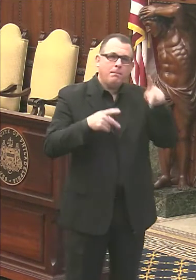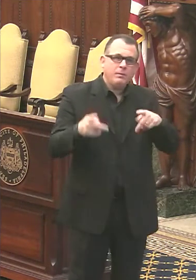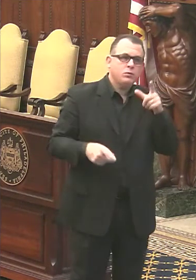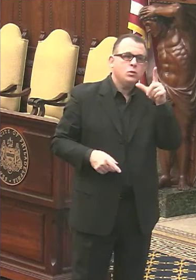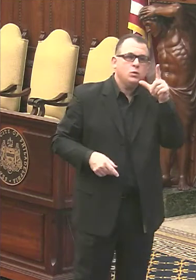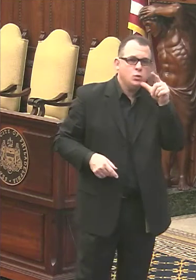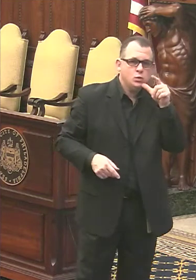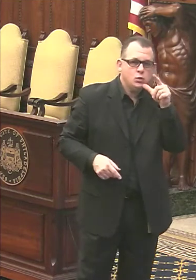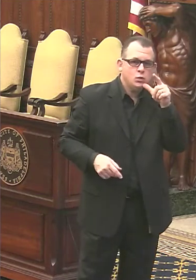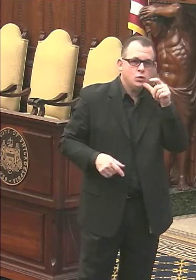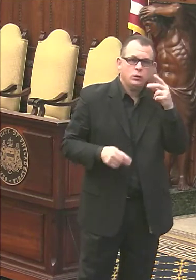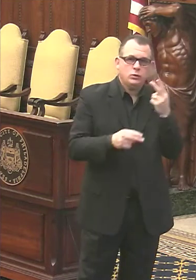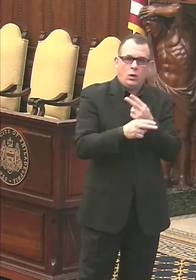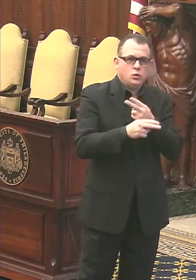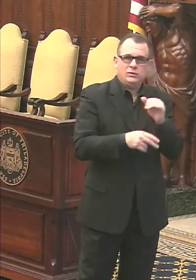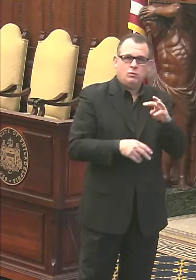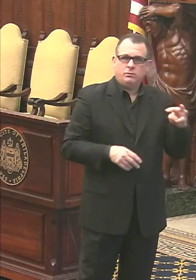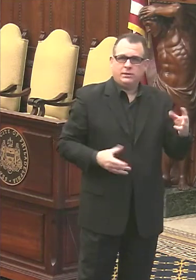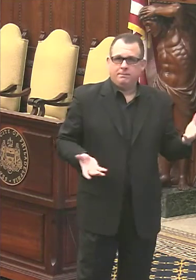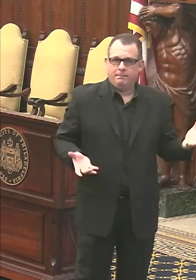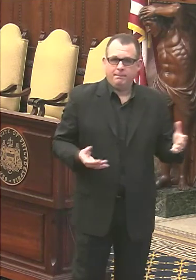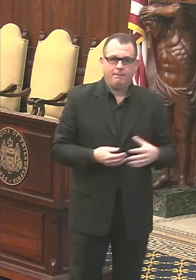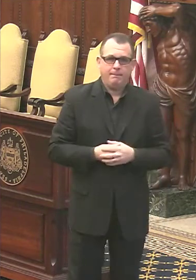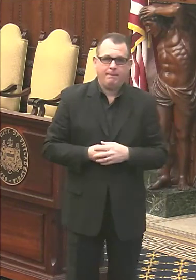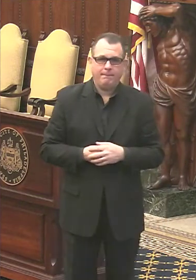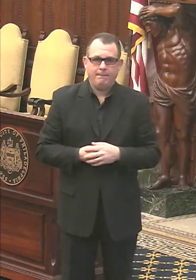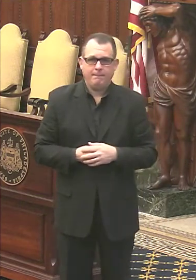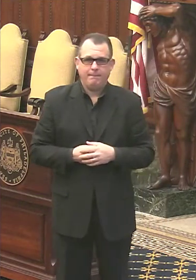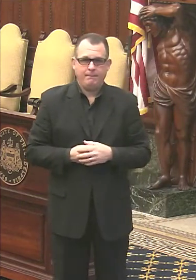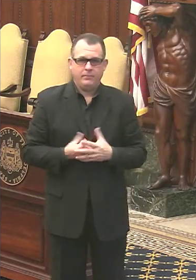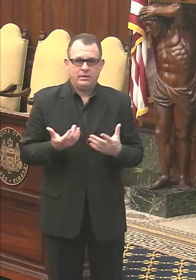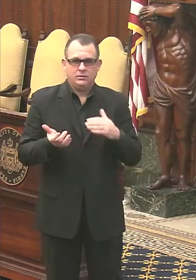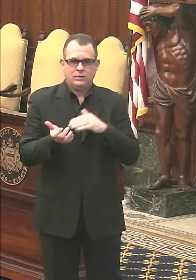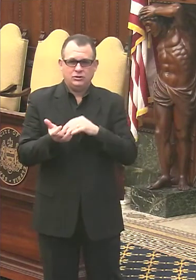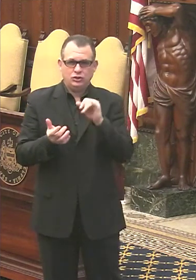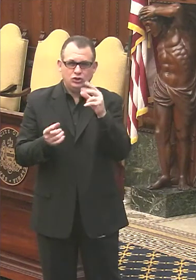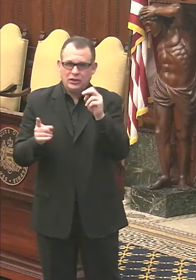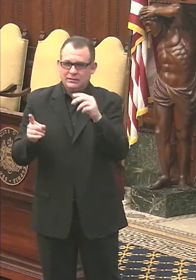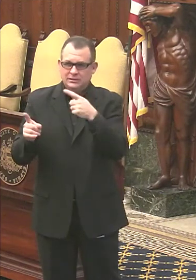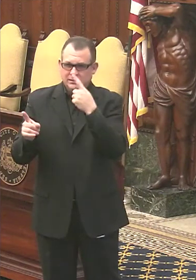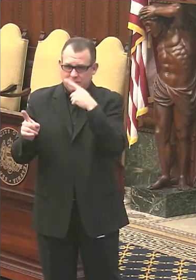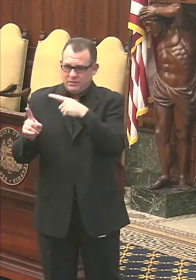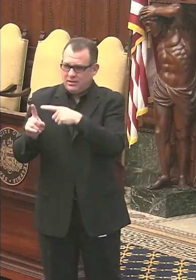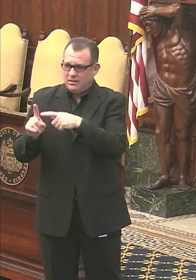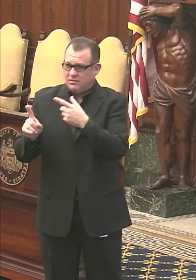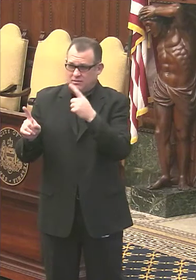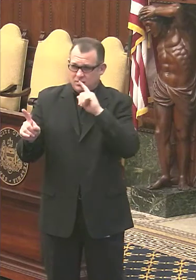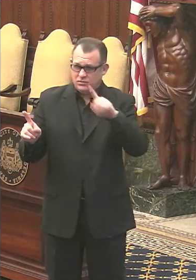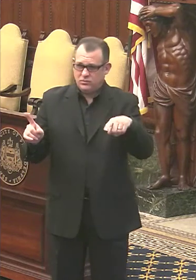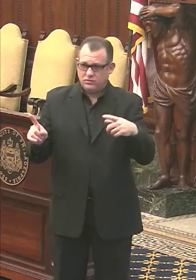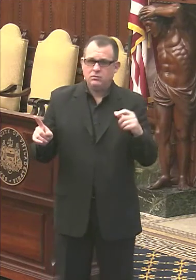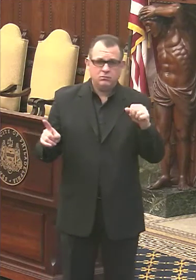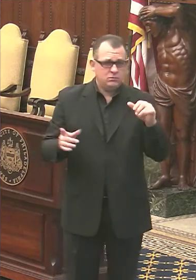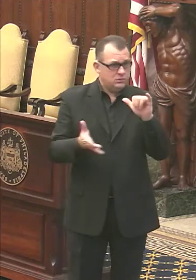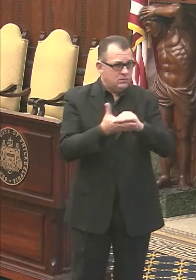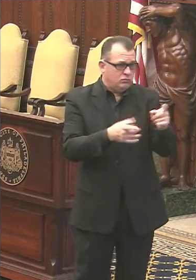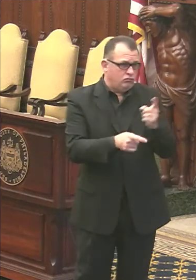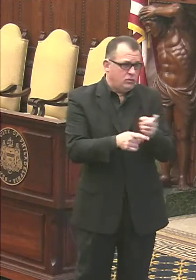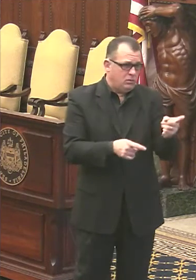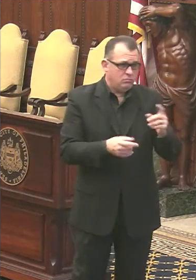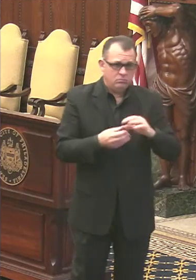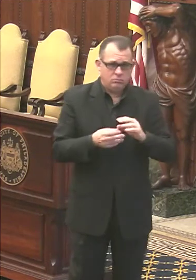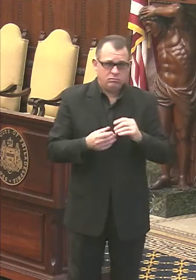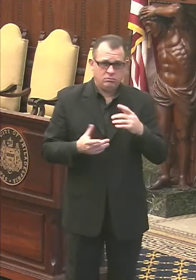registered. Okay. Thank you. Dr. Johnson, correct me. And is that correct? That's correct. We get